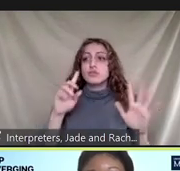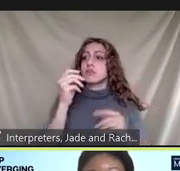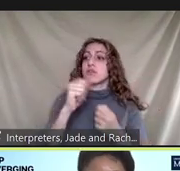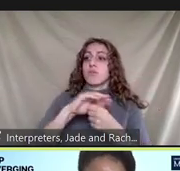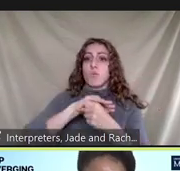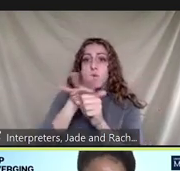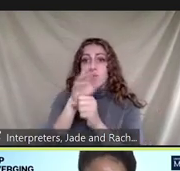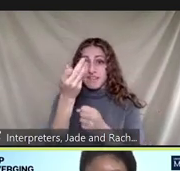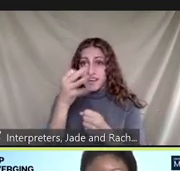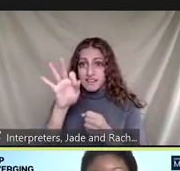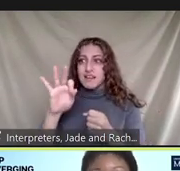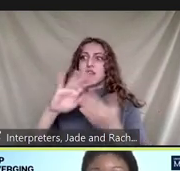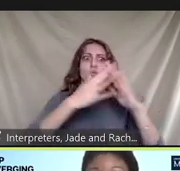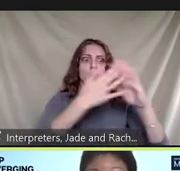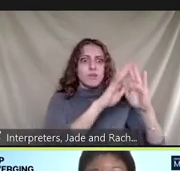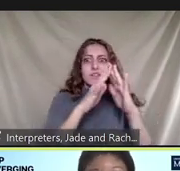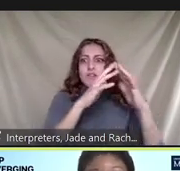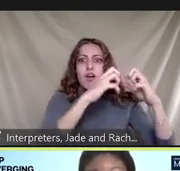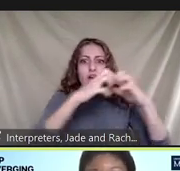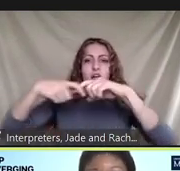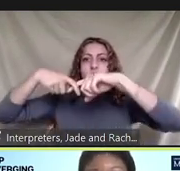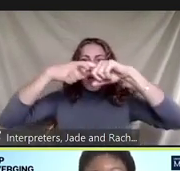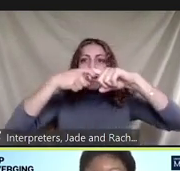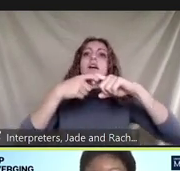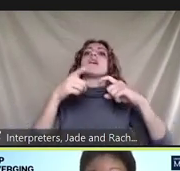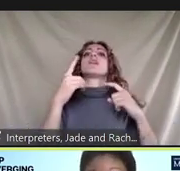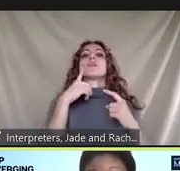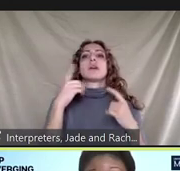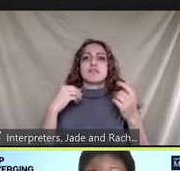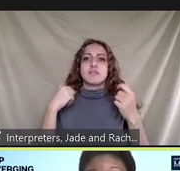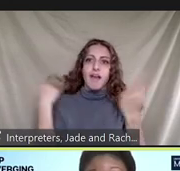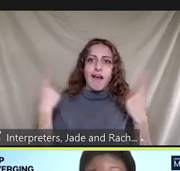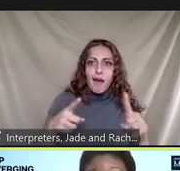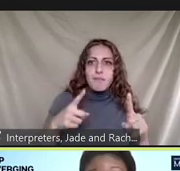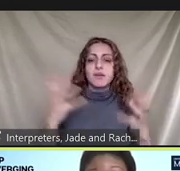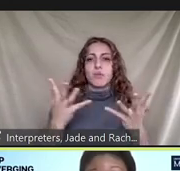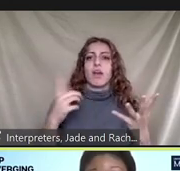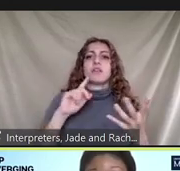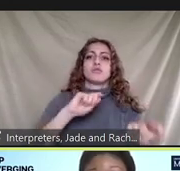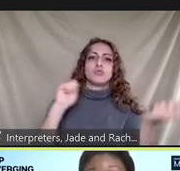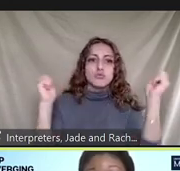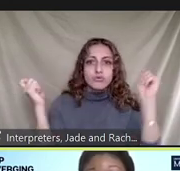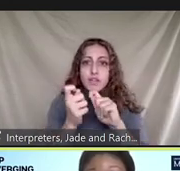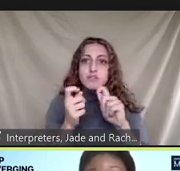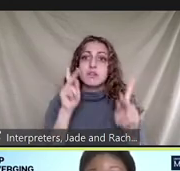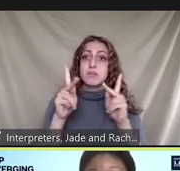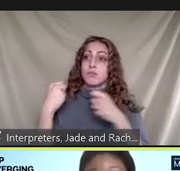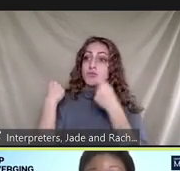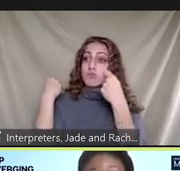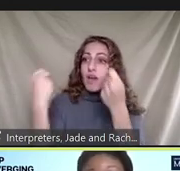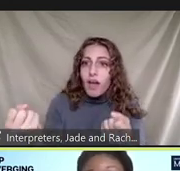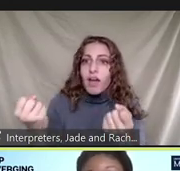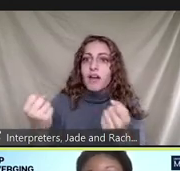to substantial changes in human activity such as the reduction in vehicle miles traveled air travel